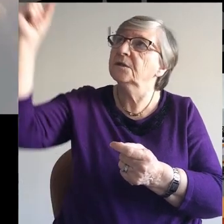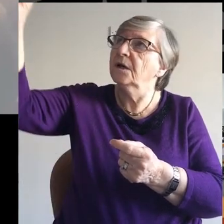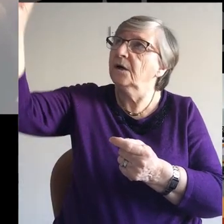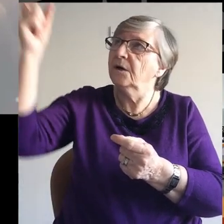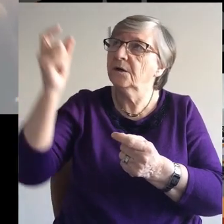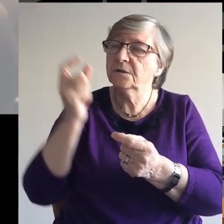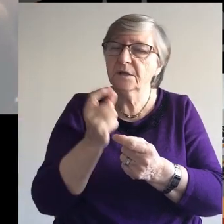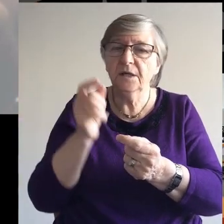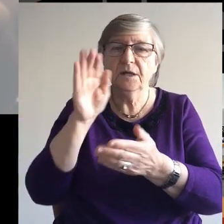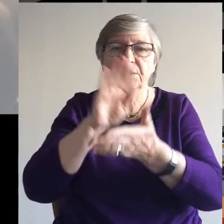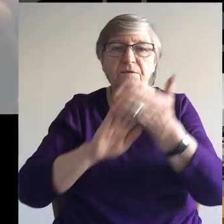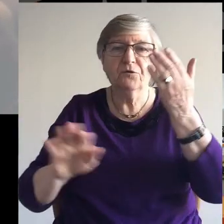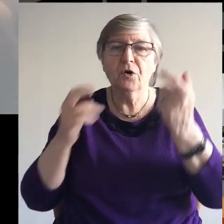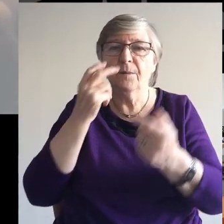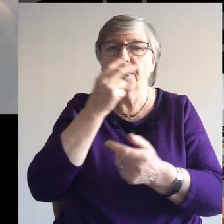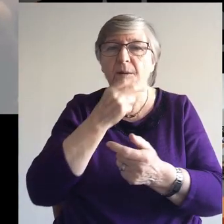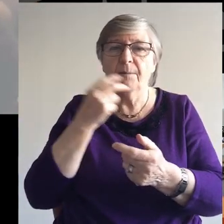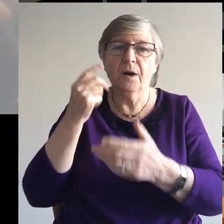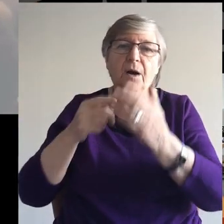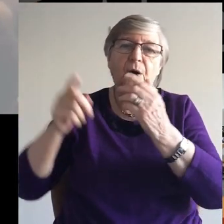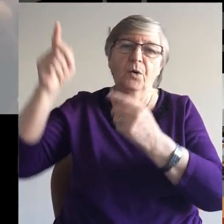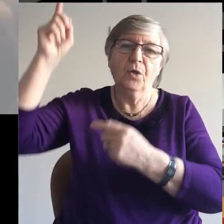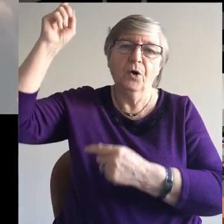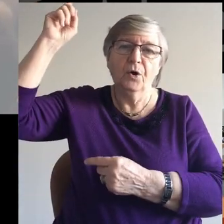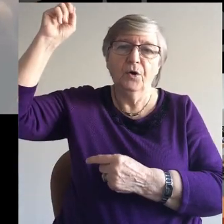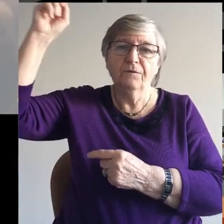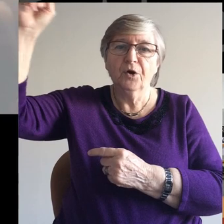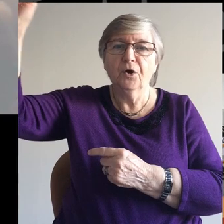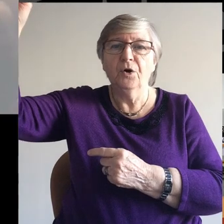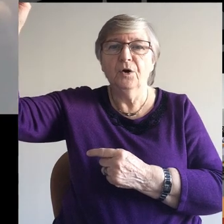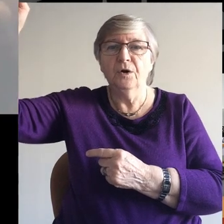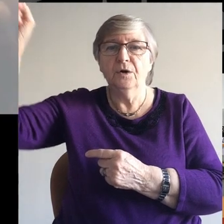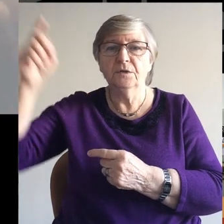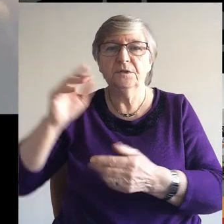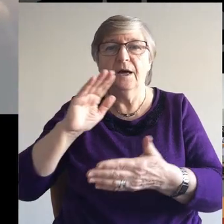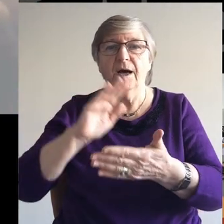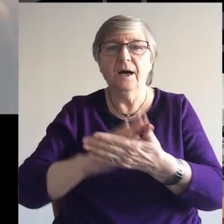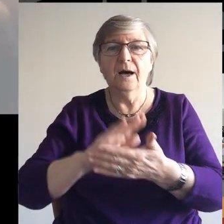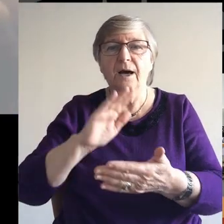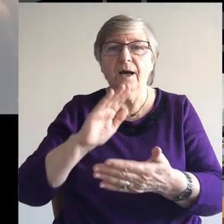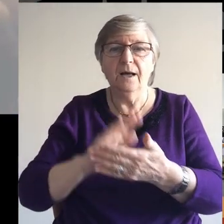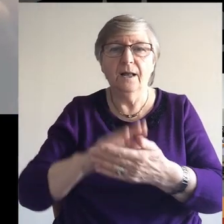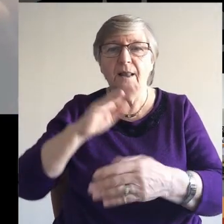that roars chies from the month of God.